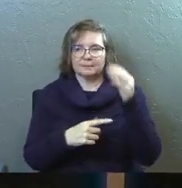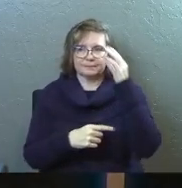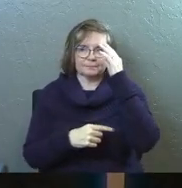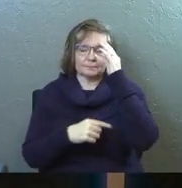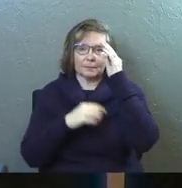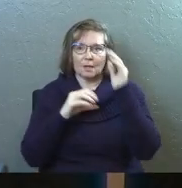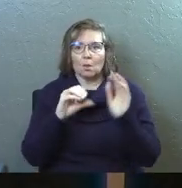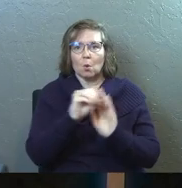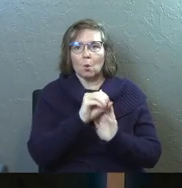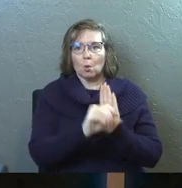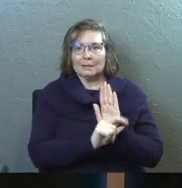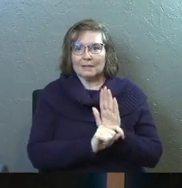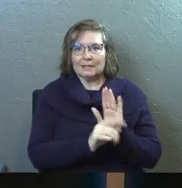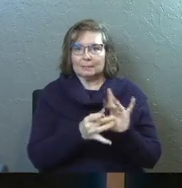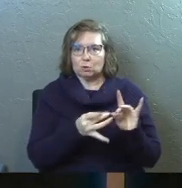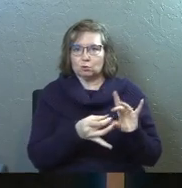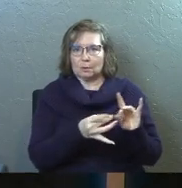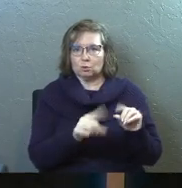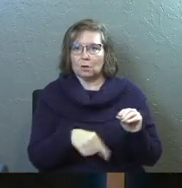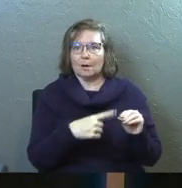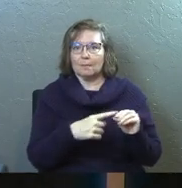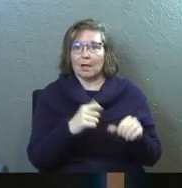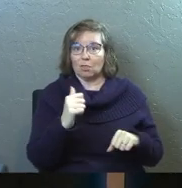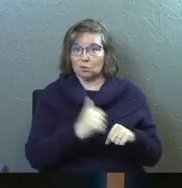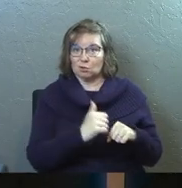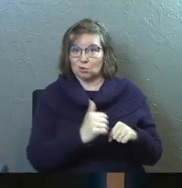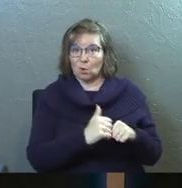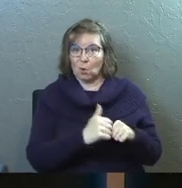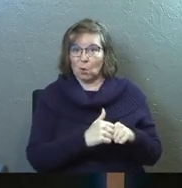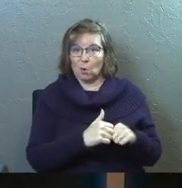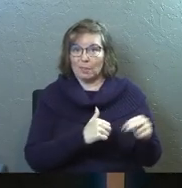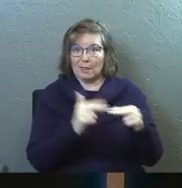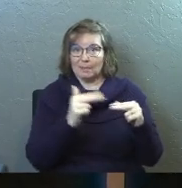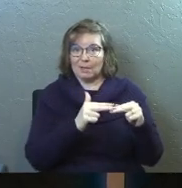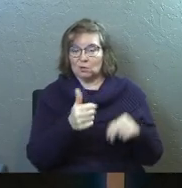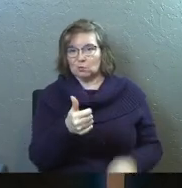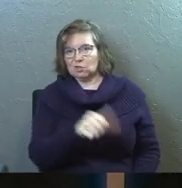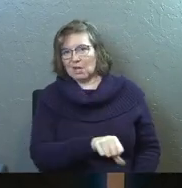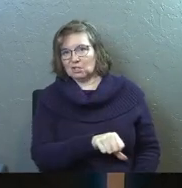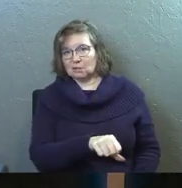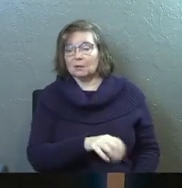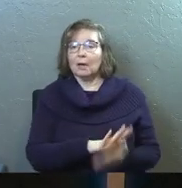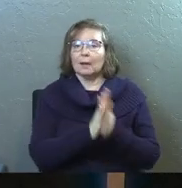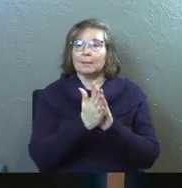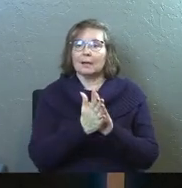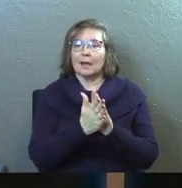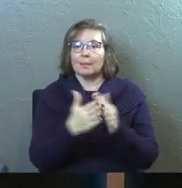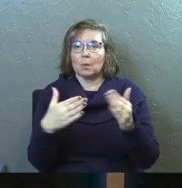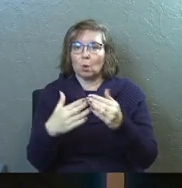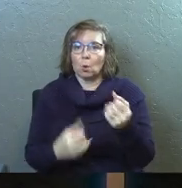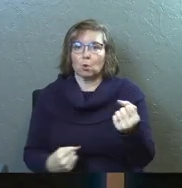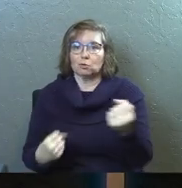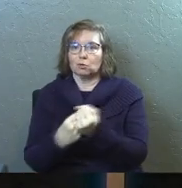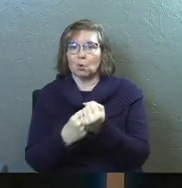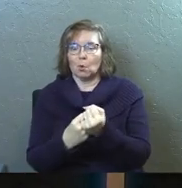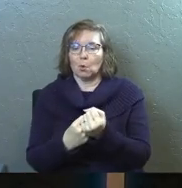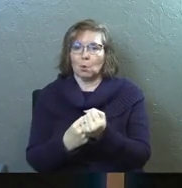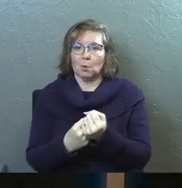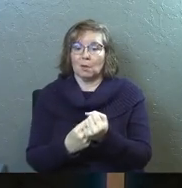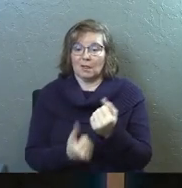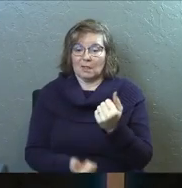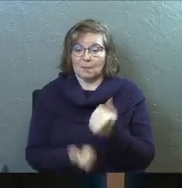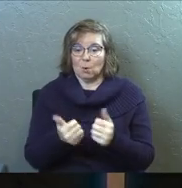this, this old Testament scripture about this, the stone that the builders rejected has become the cornerstone. The idea there being that the most